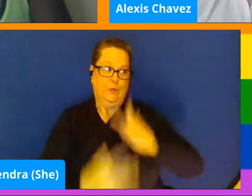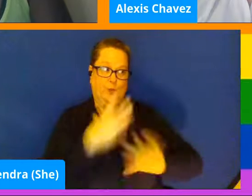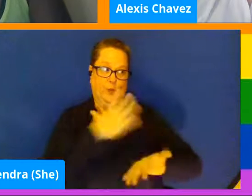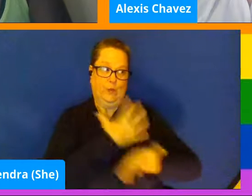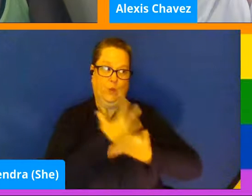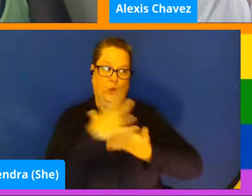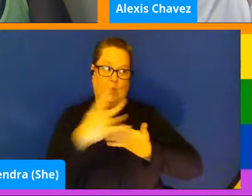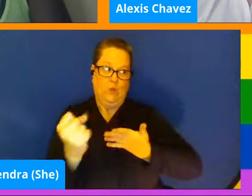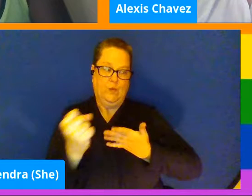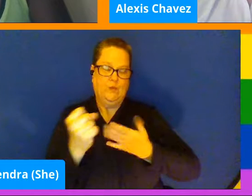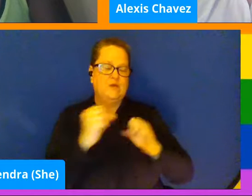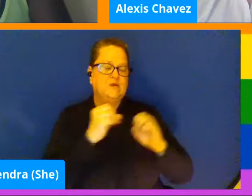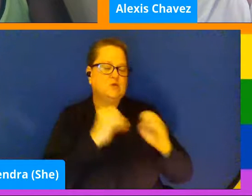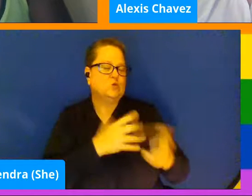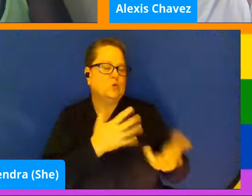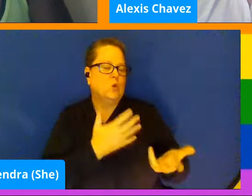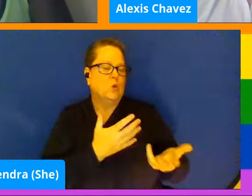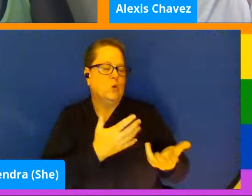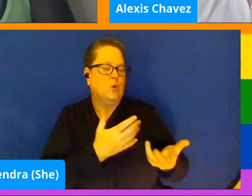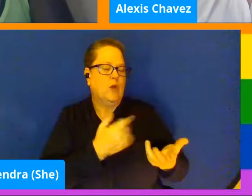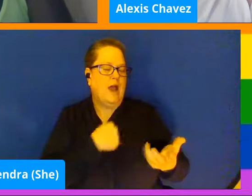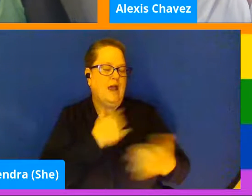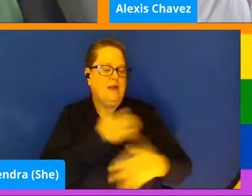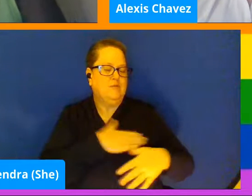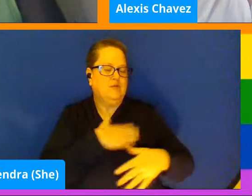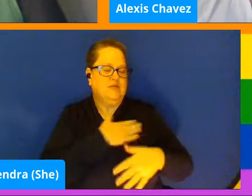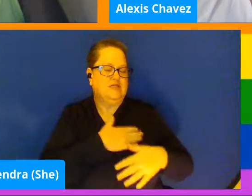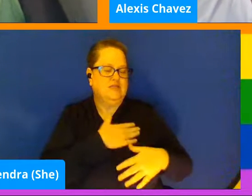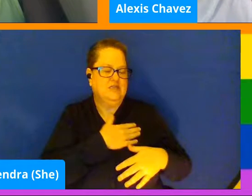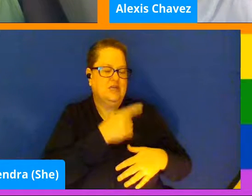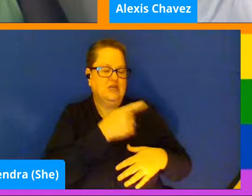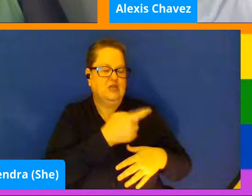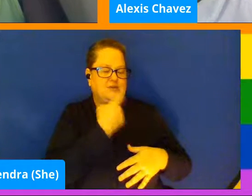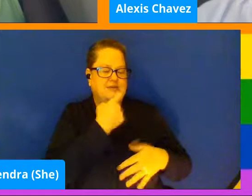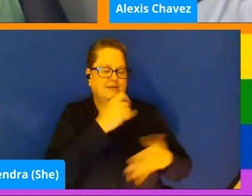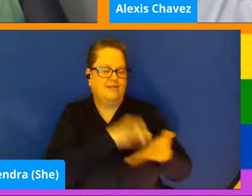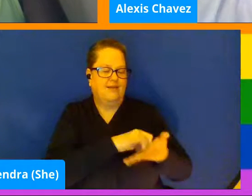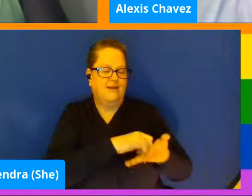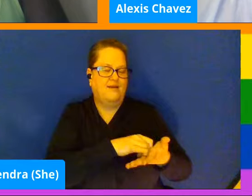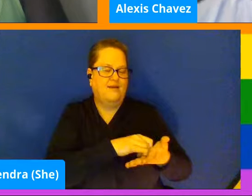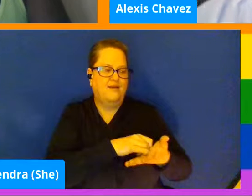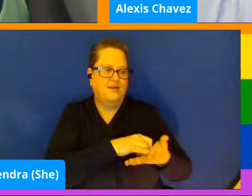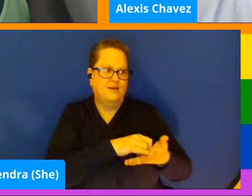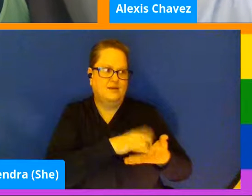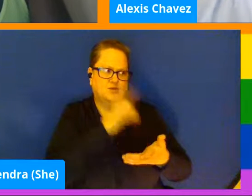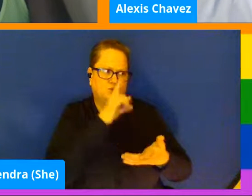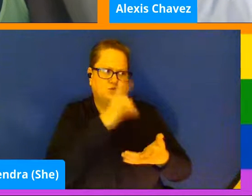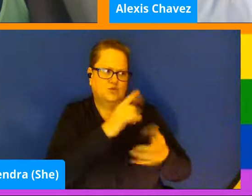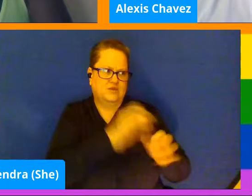So, yeah, I really appreciate you bringing that into the conversation because it's very relevant. And it